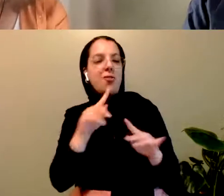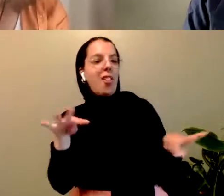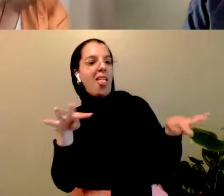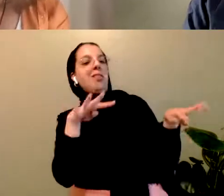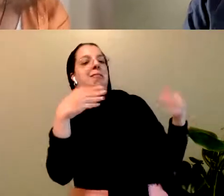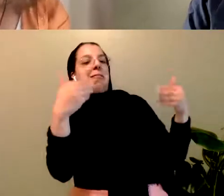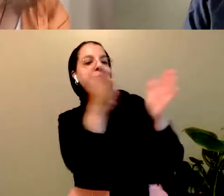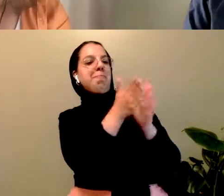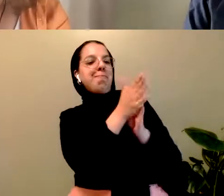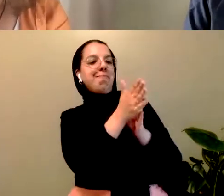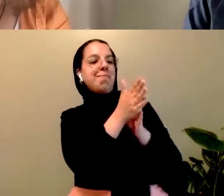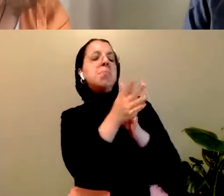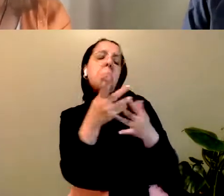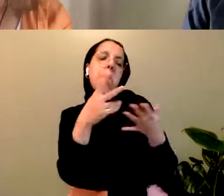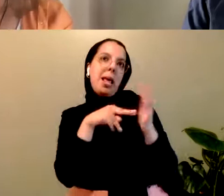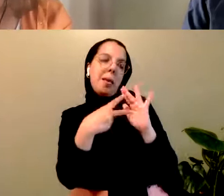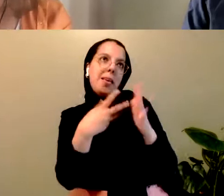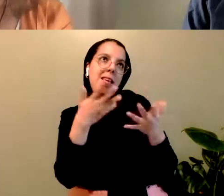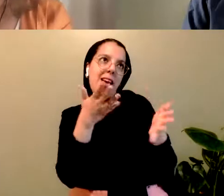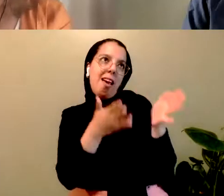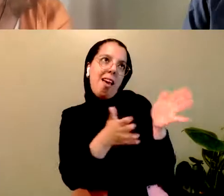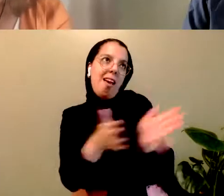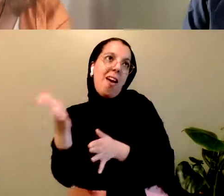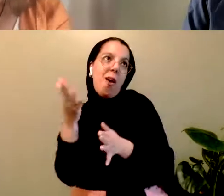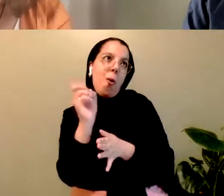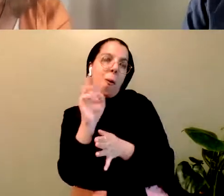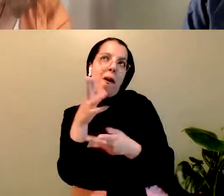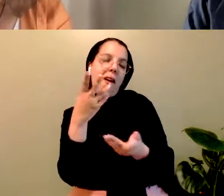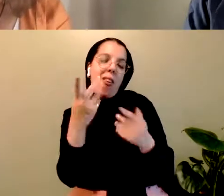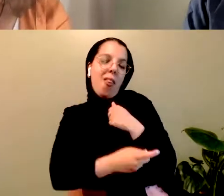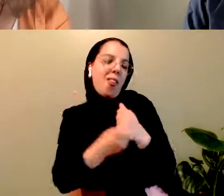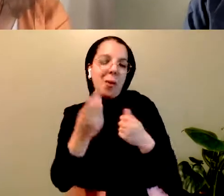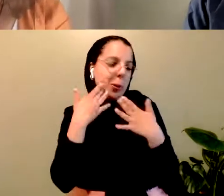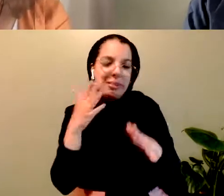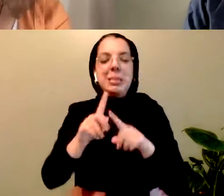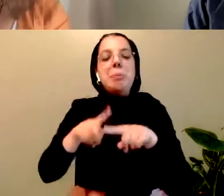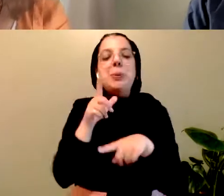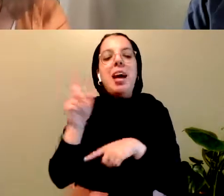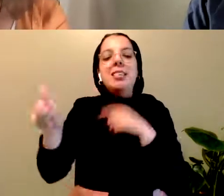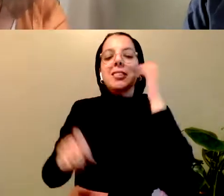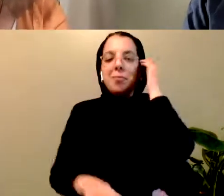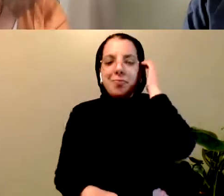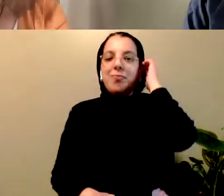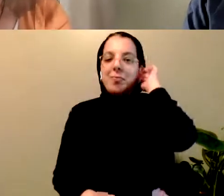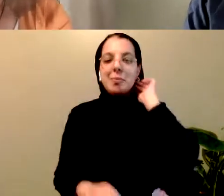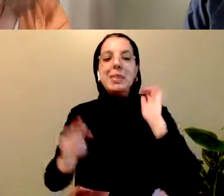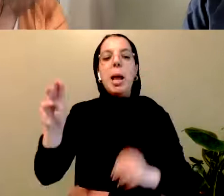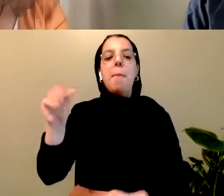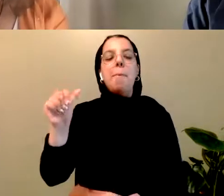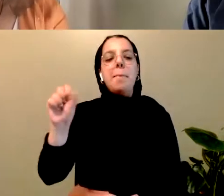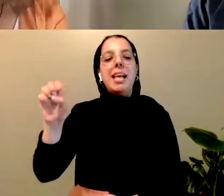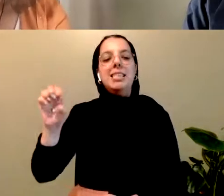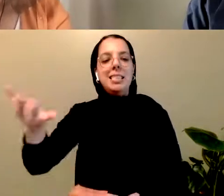depending on who you ask. Created out of the recommendations following the Massey Commission on National Development of the